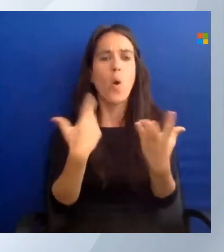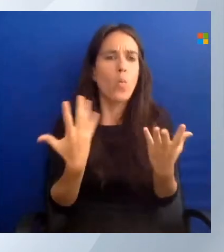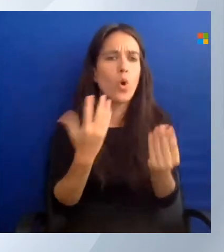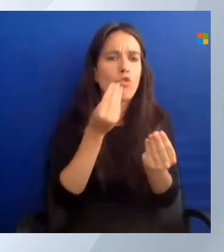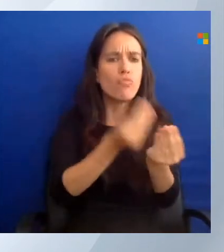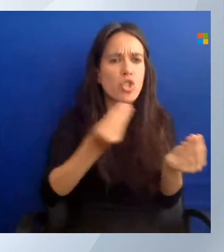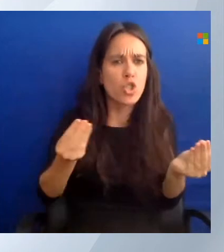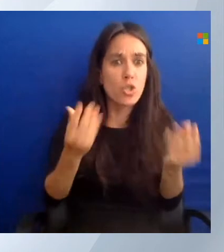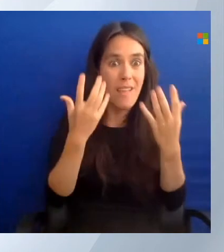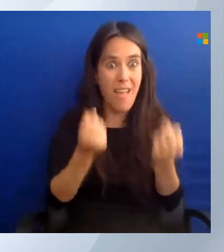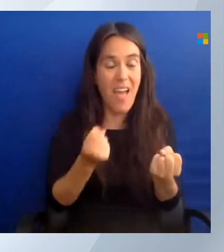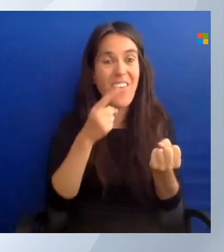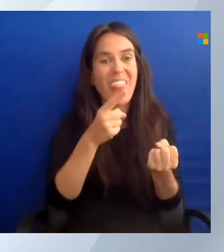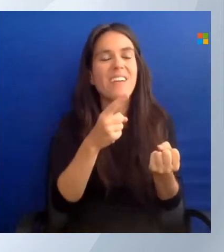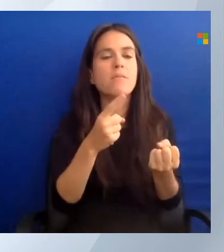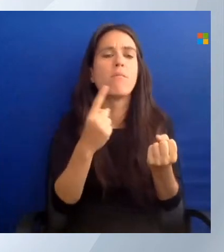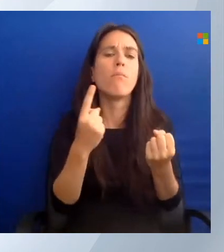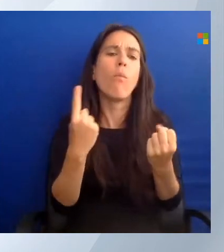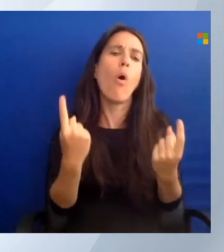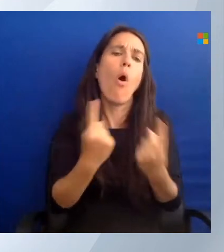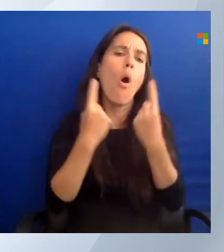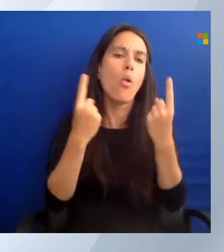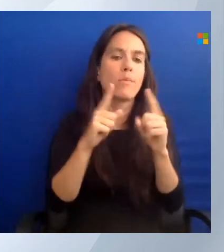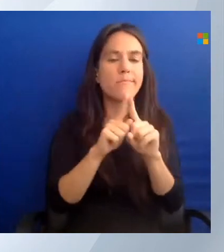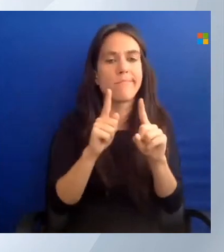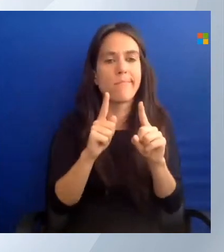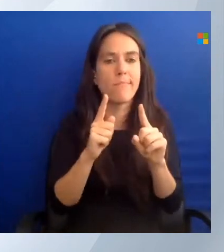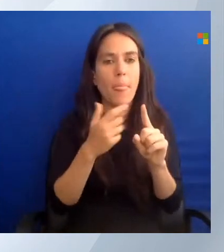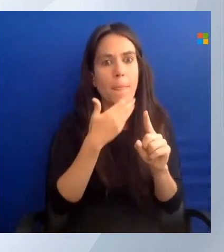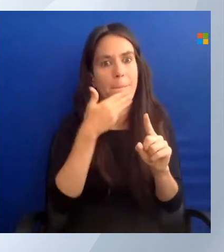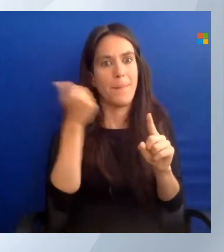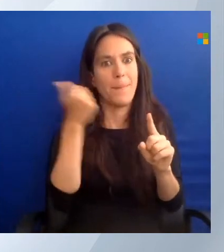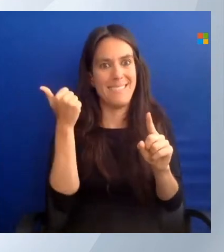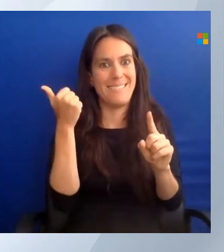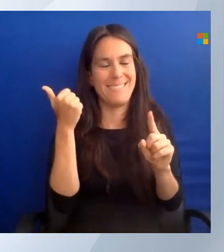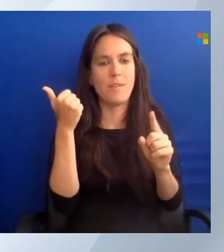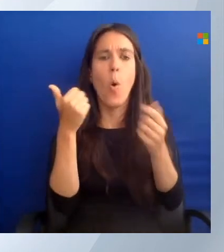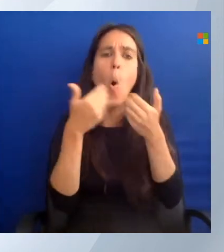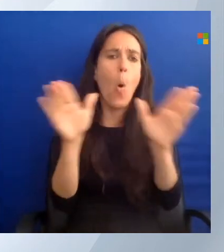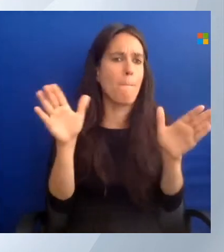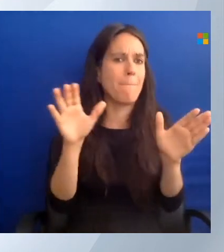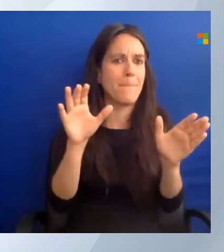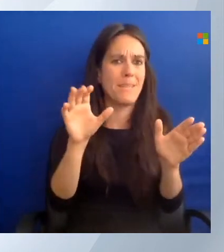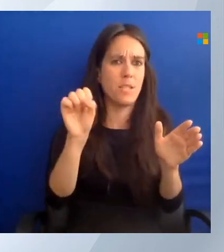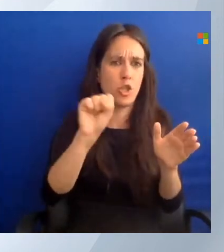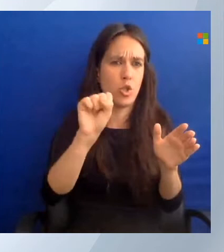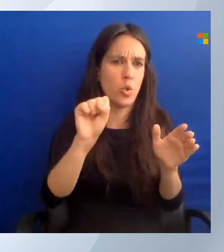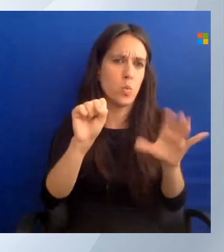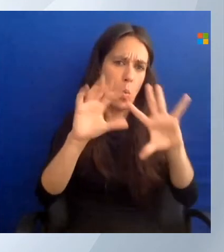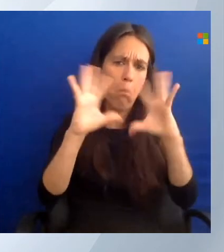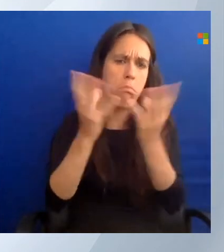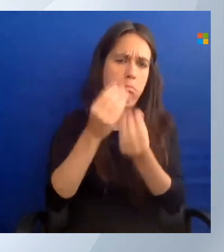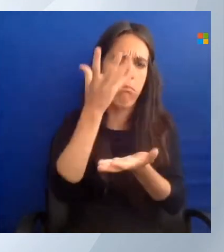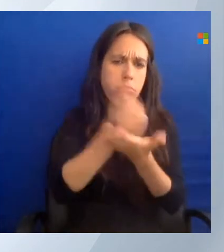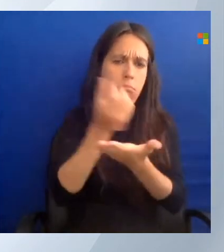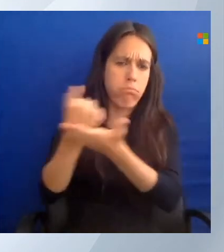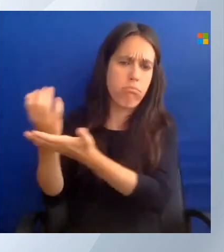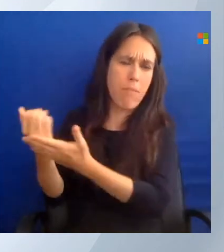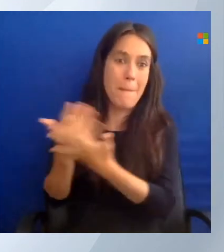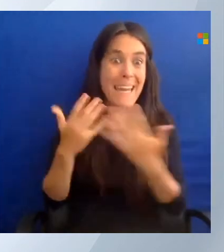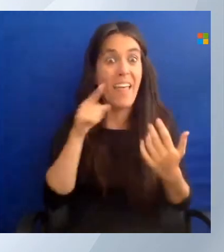is almost always through the best practices and it's open source. So a lot of people work on it. So this can be a great resource.